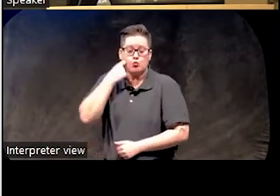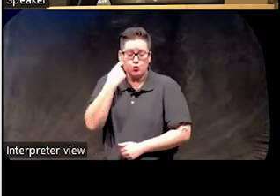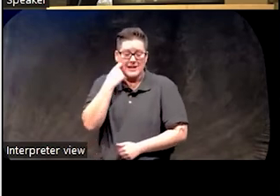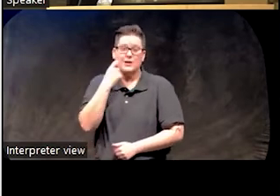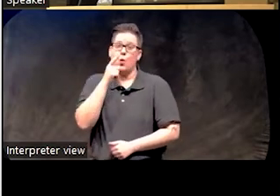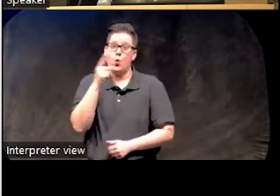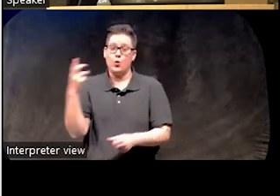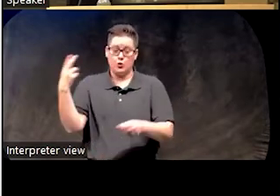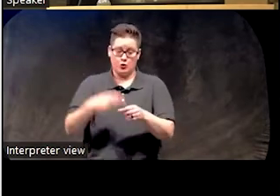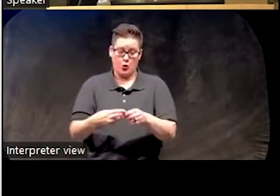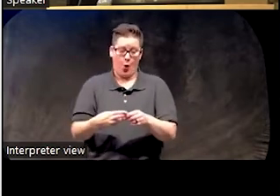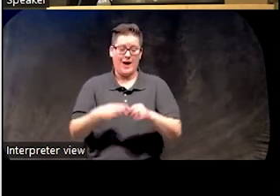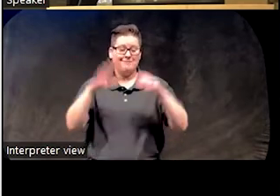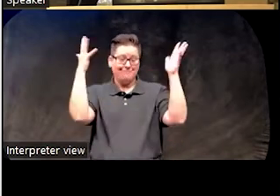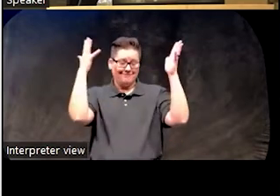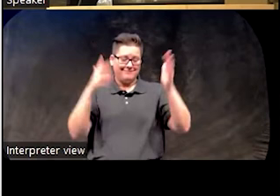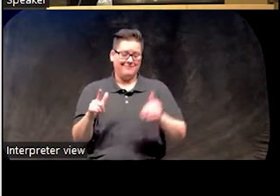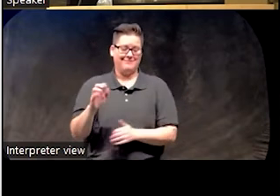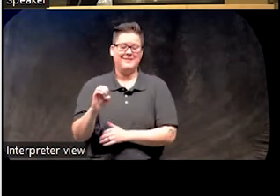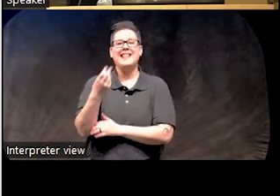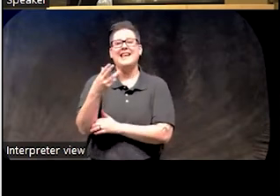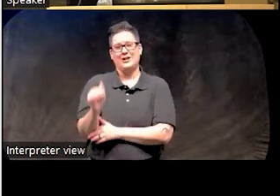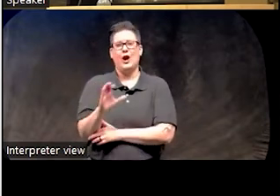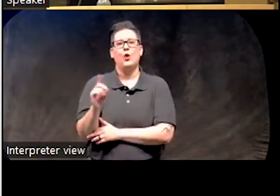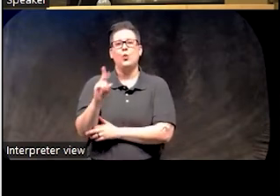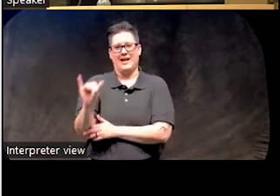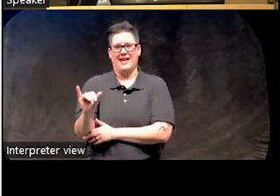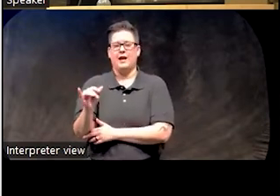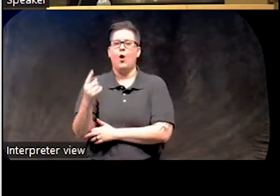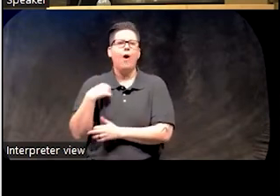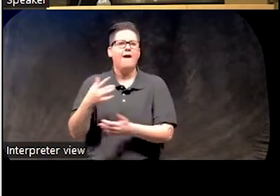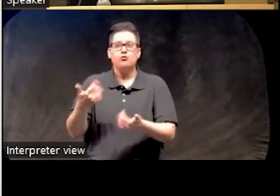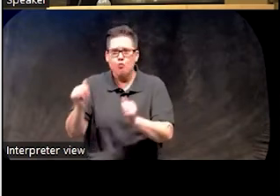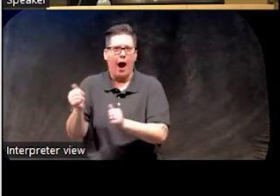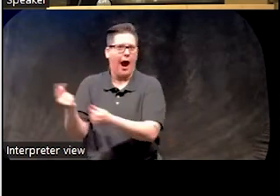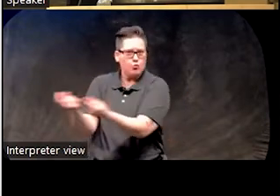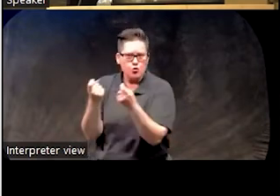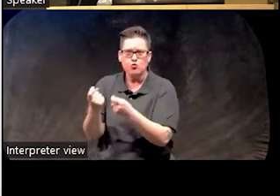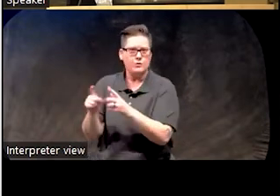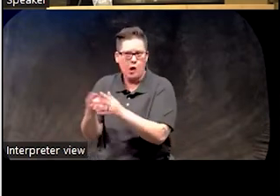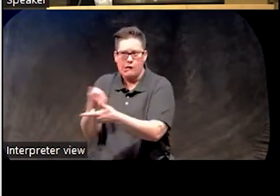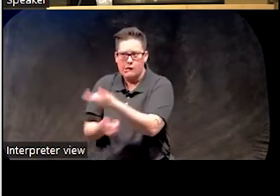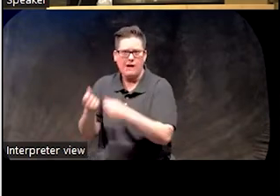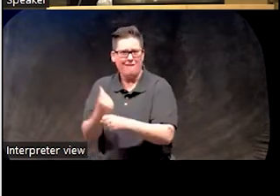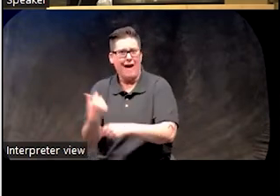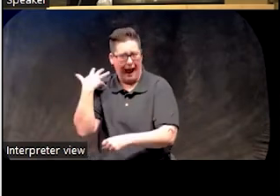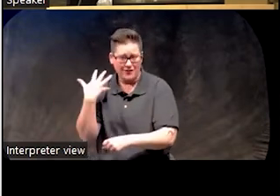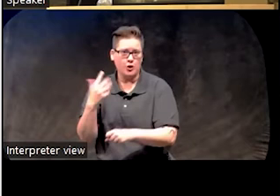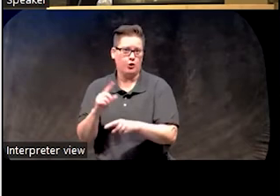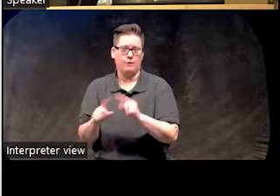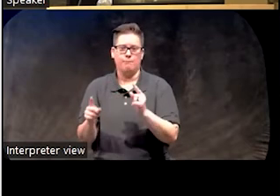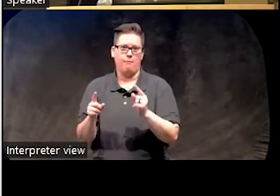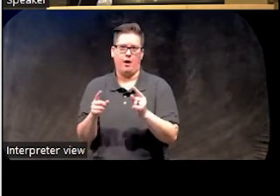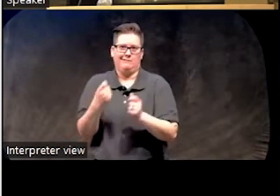by, yay, Alicia Cudahy, who we began to recruit, it feels like, five years ago. But the recruitment